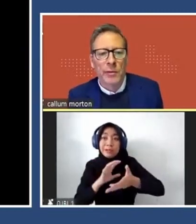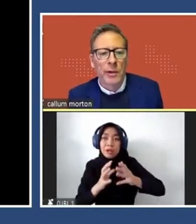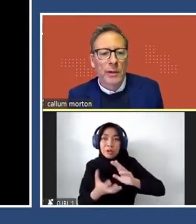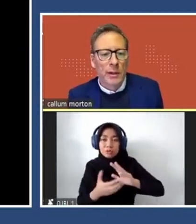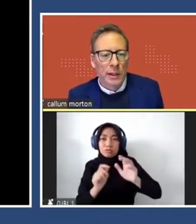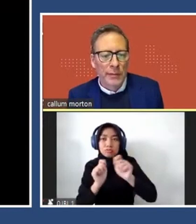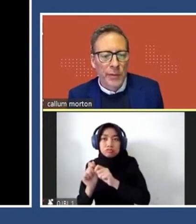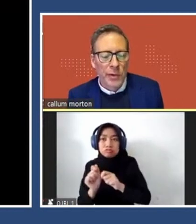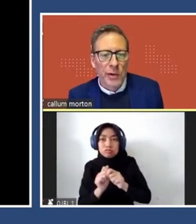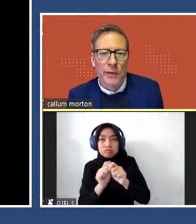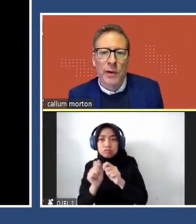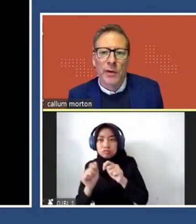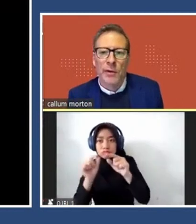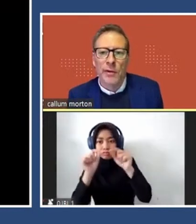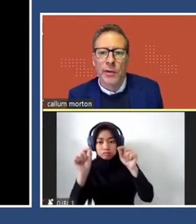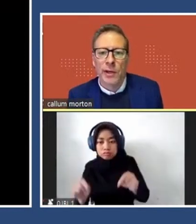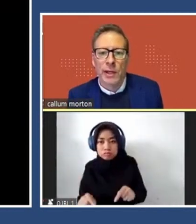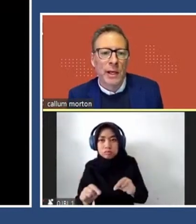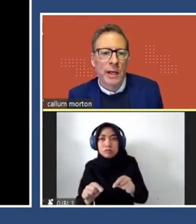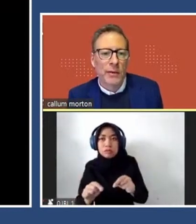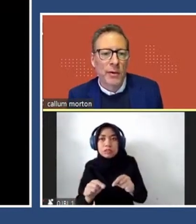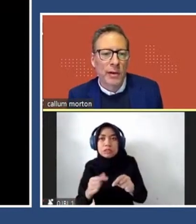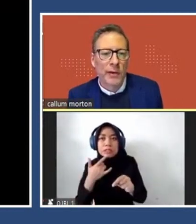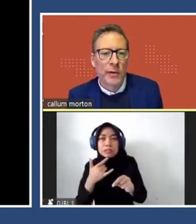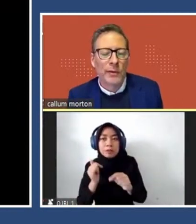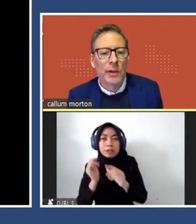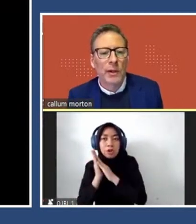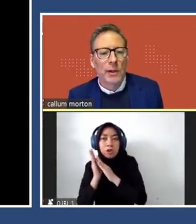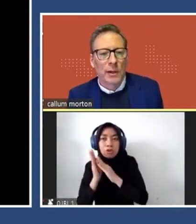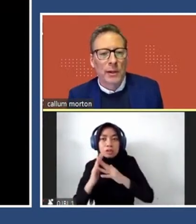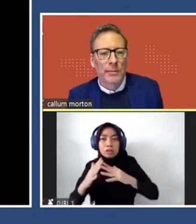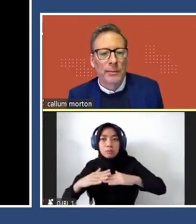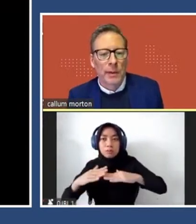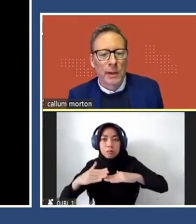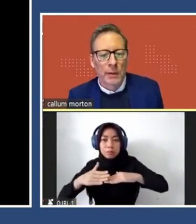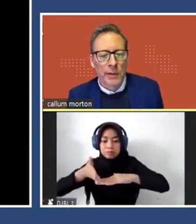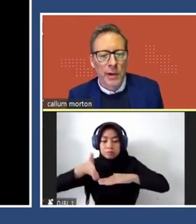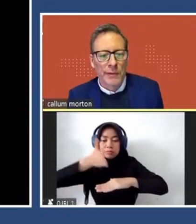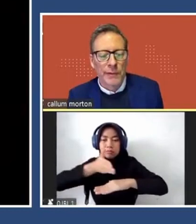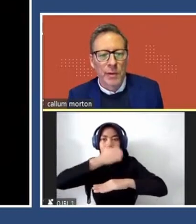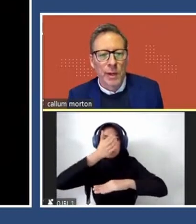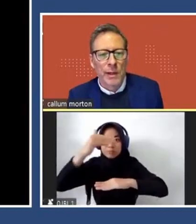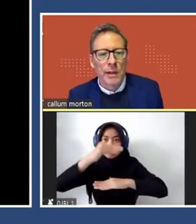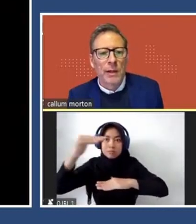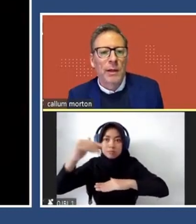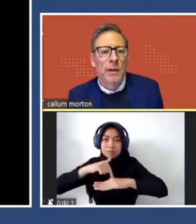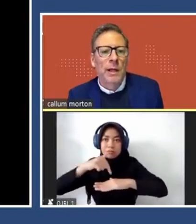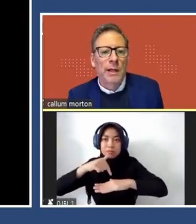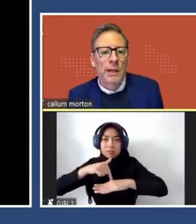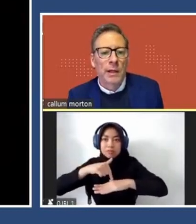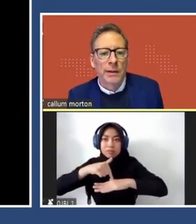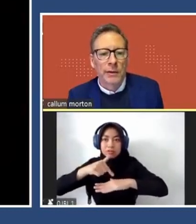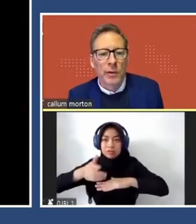-thirds scale version of a hotel sitting in a toxic field on the side of a freeway.